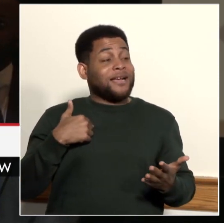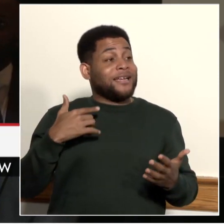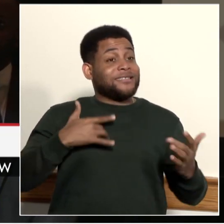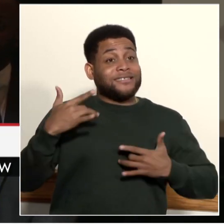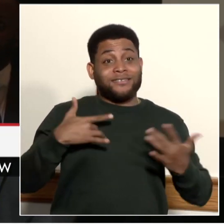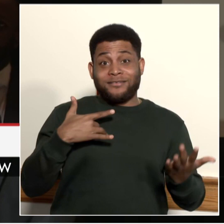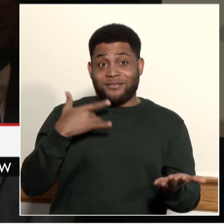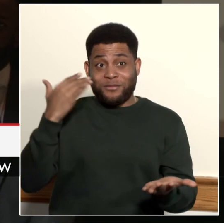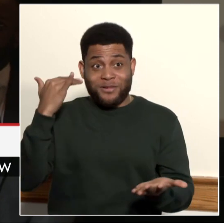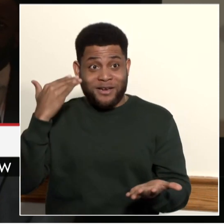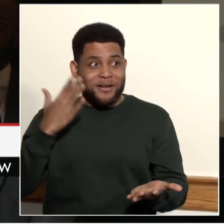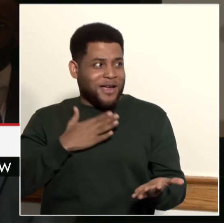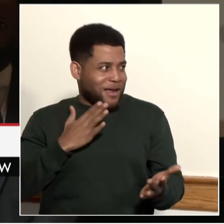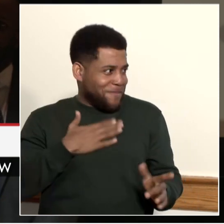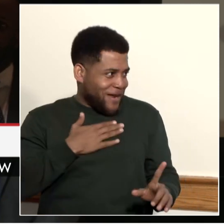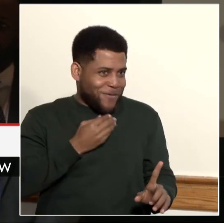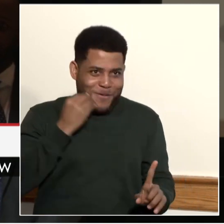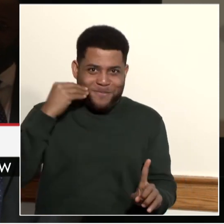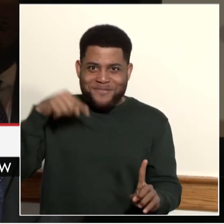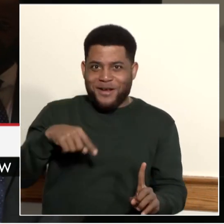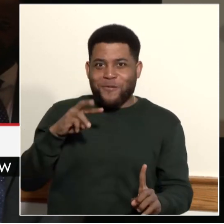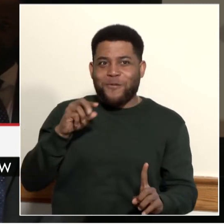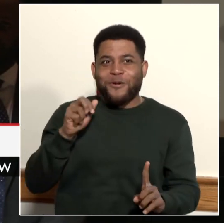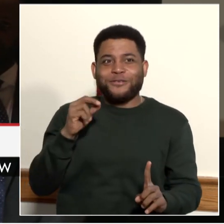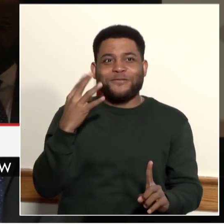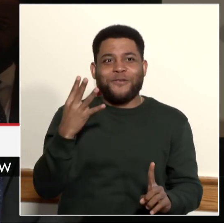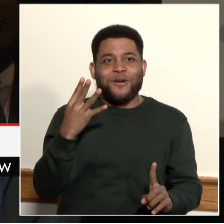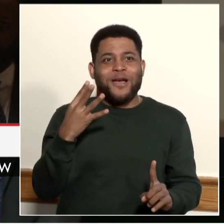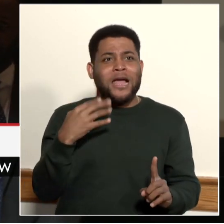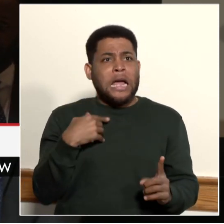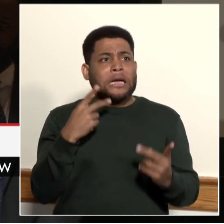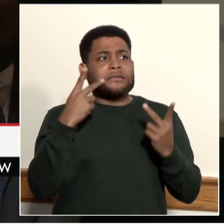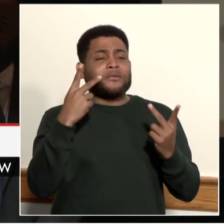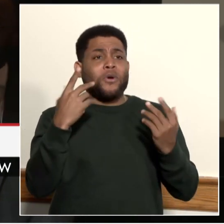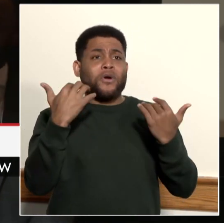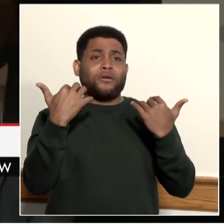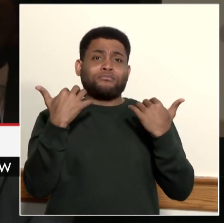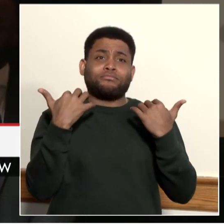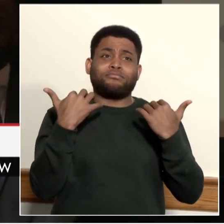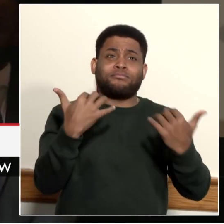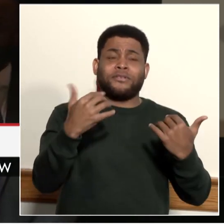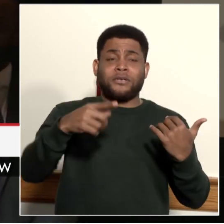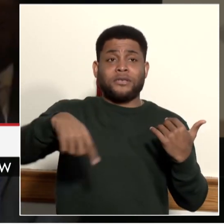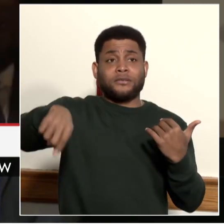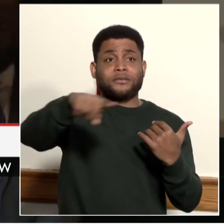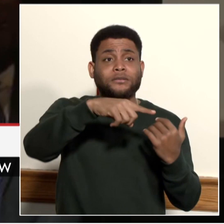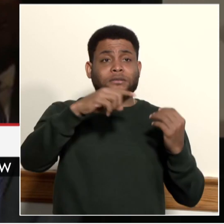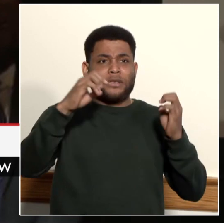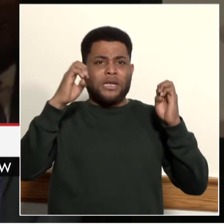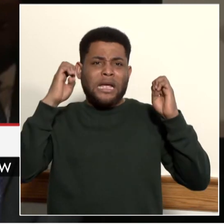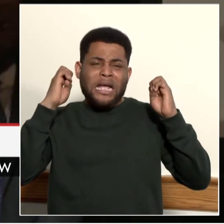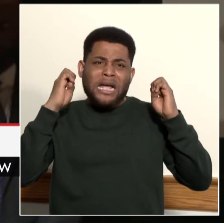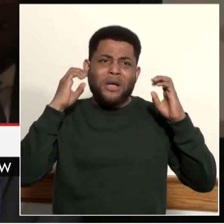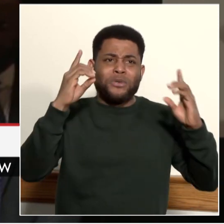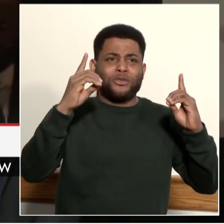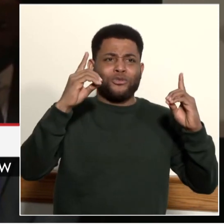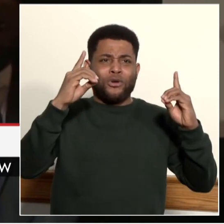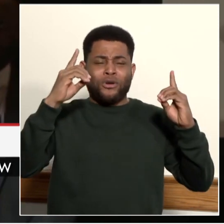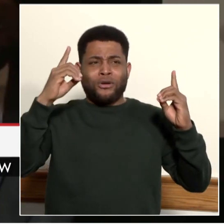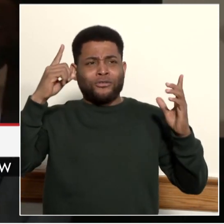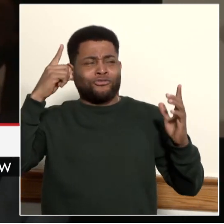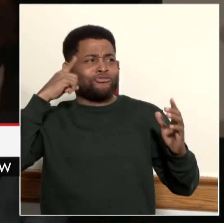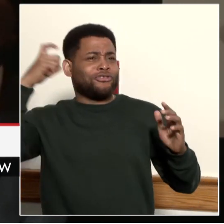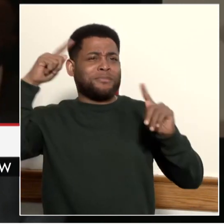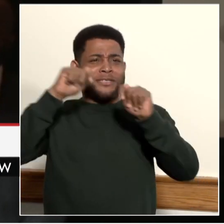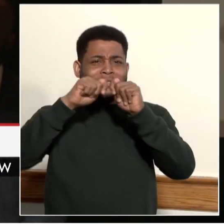special for me to be surrounded by the educational dream team. So it's led by our fearless leader, Mayor Bowser,